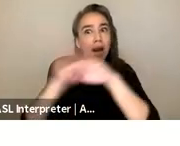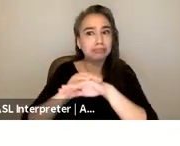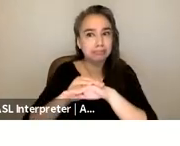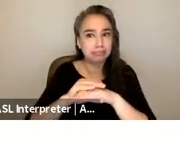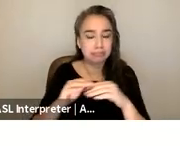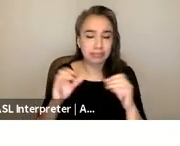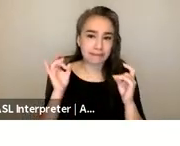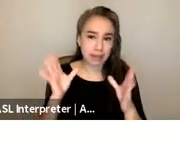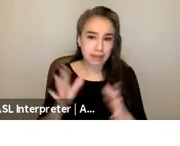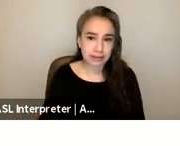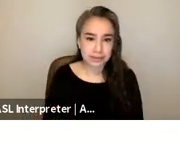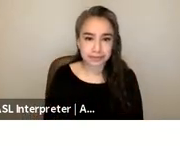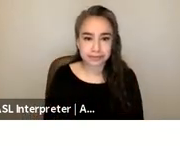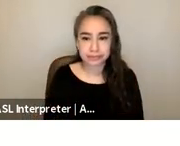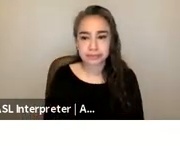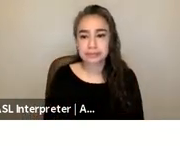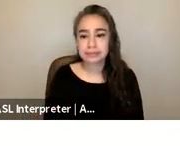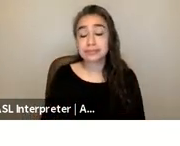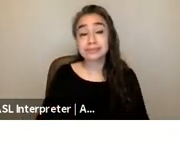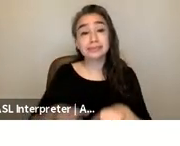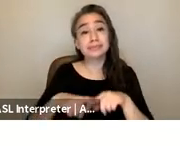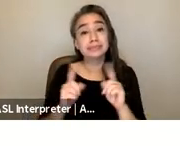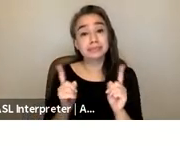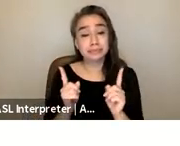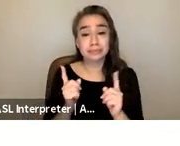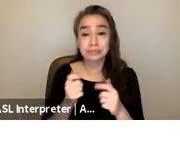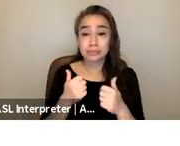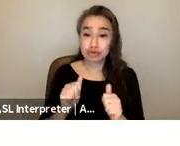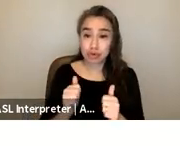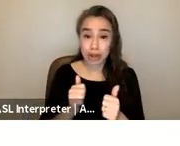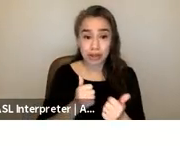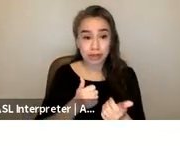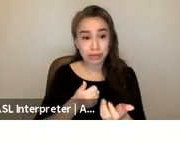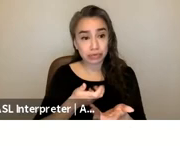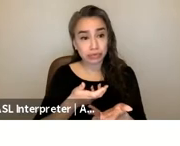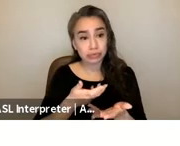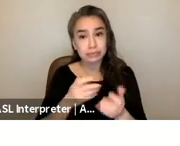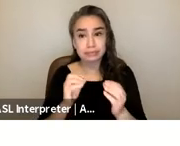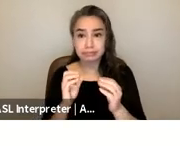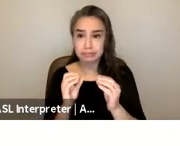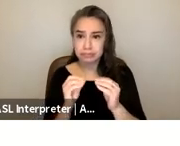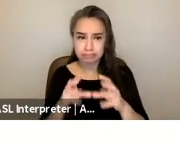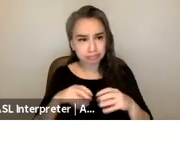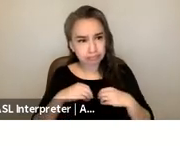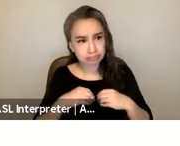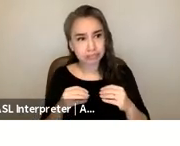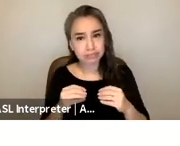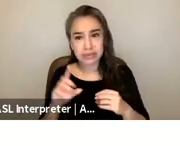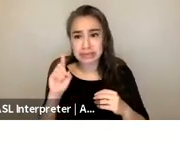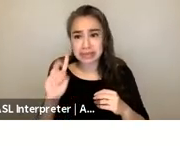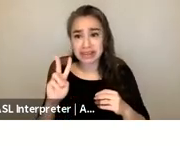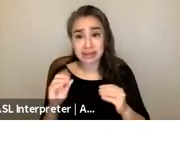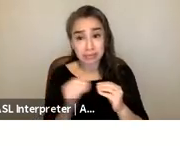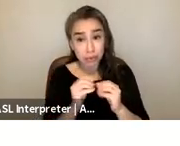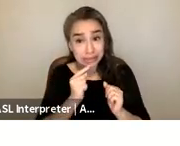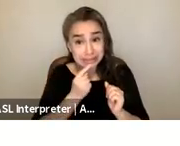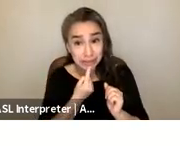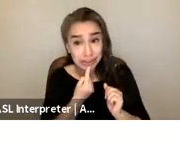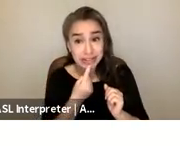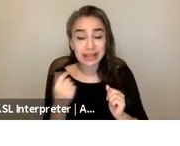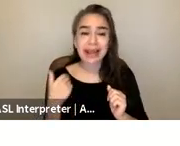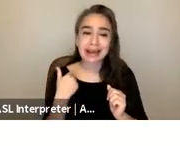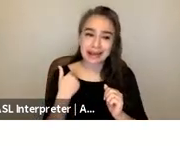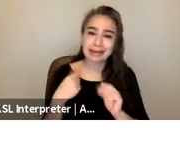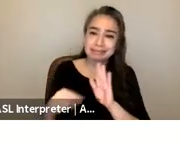however in an effort to treat domestic violence with more seriousness um that had detrimental and traumatic